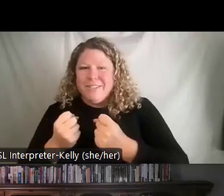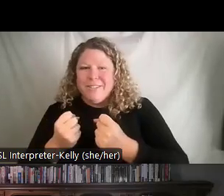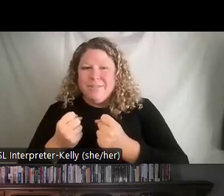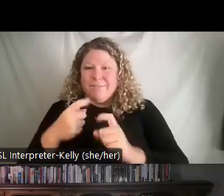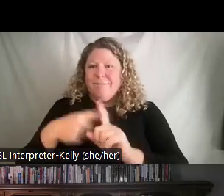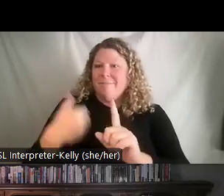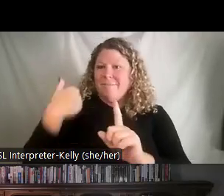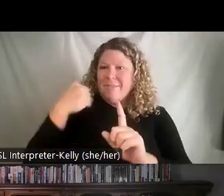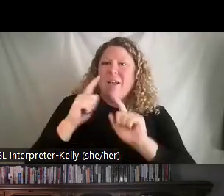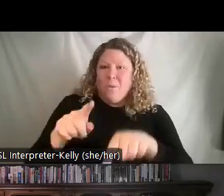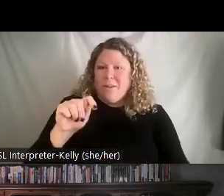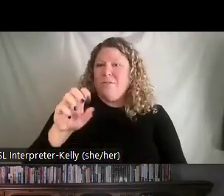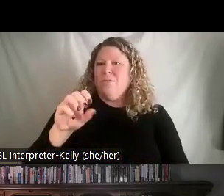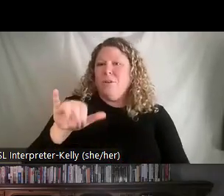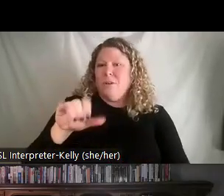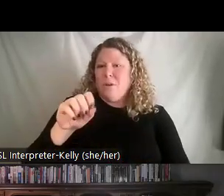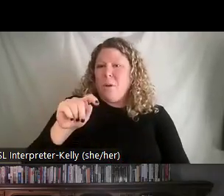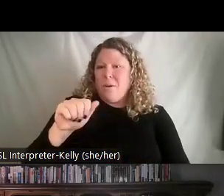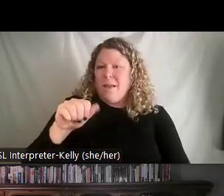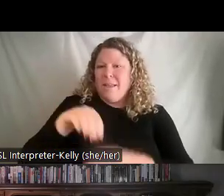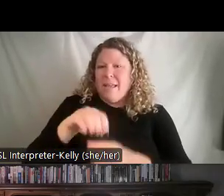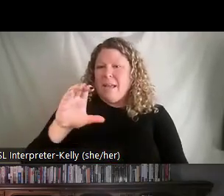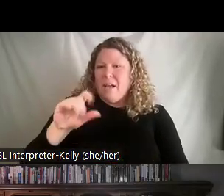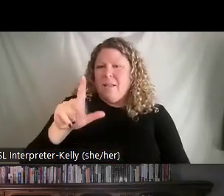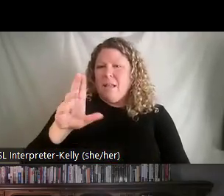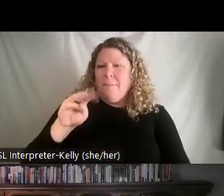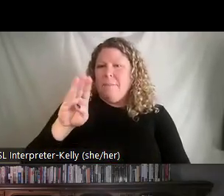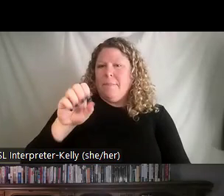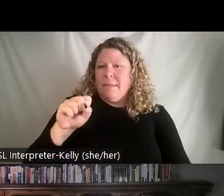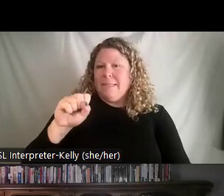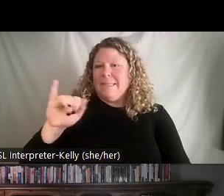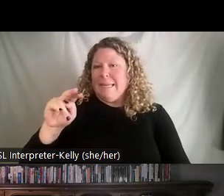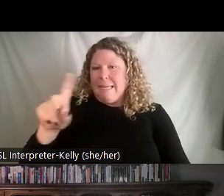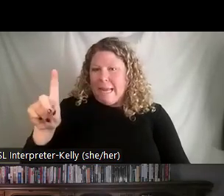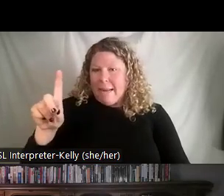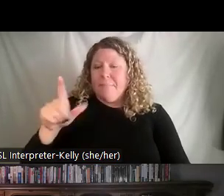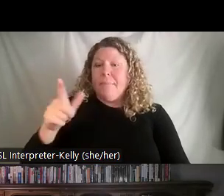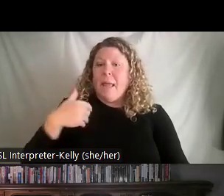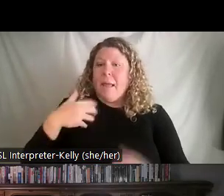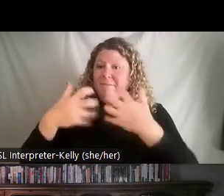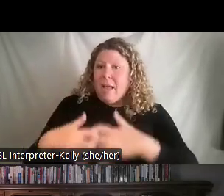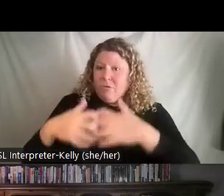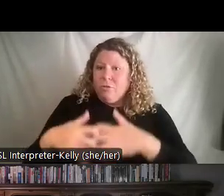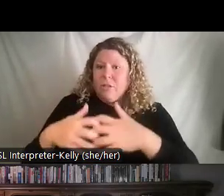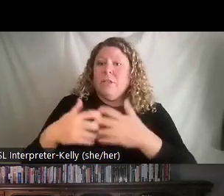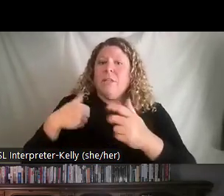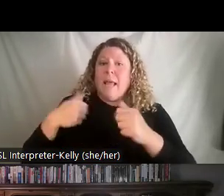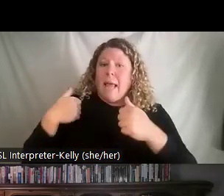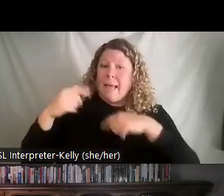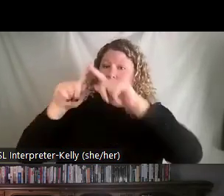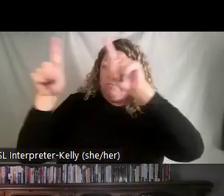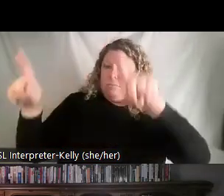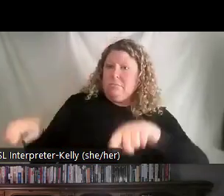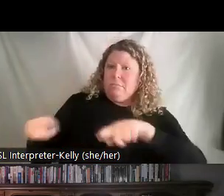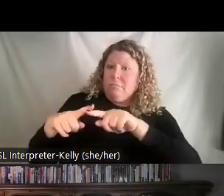Material Handling in Columbus, Indiana. And as we were going through their plant, they had this sign up on the wall, which is that they're all